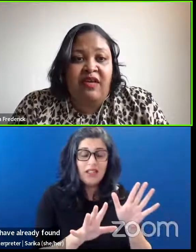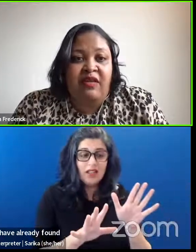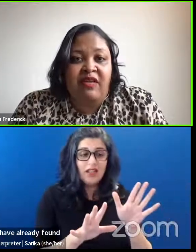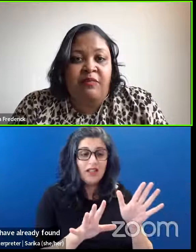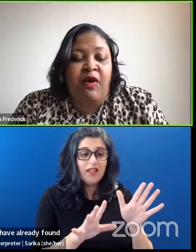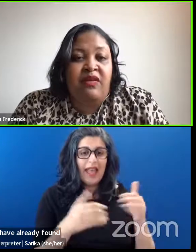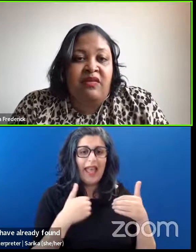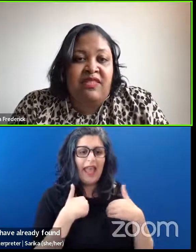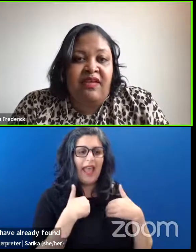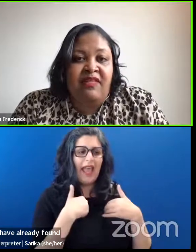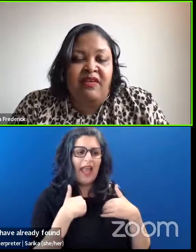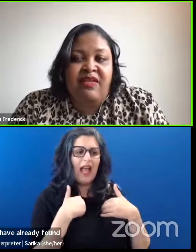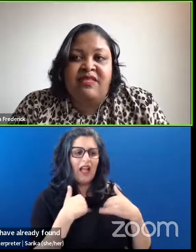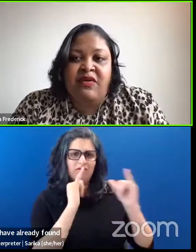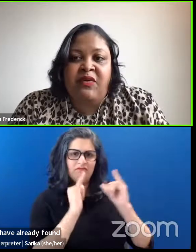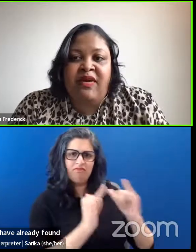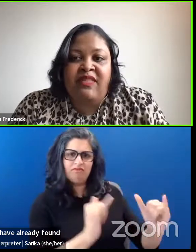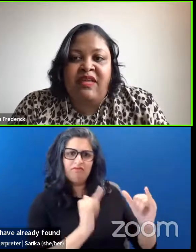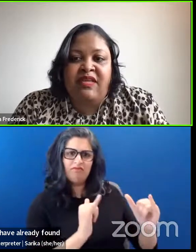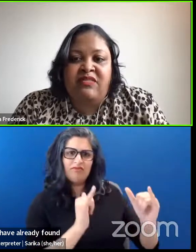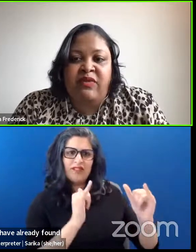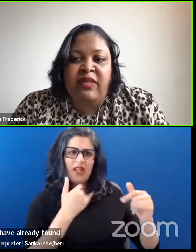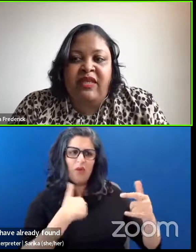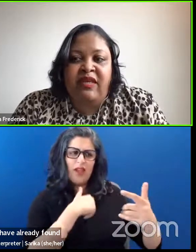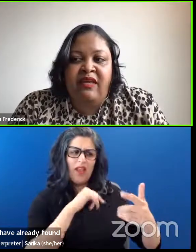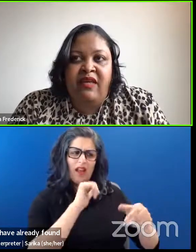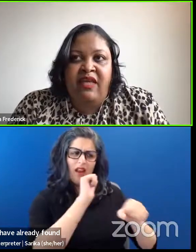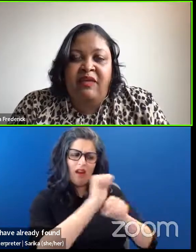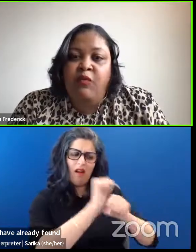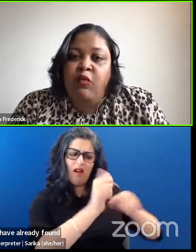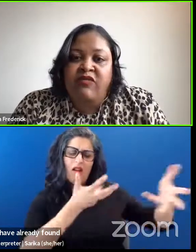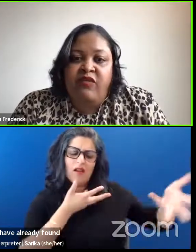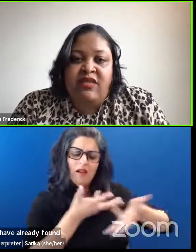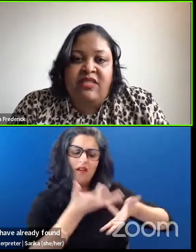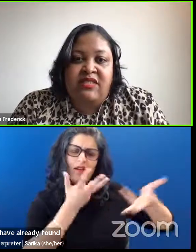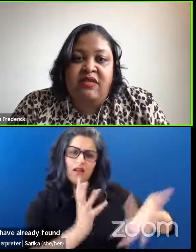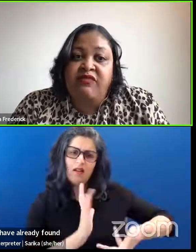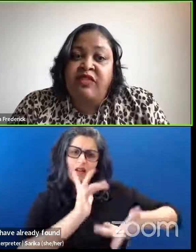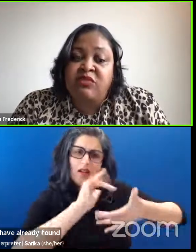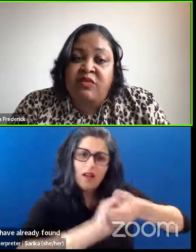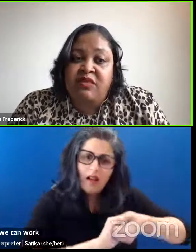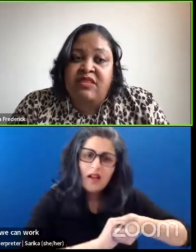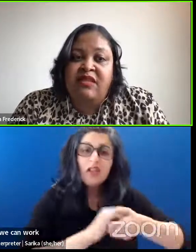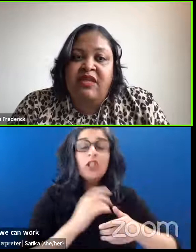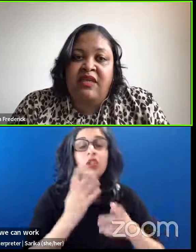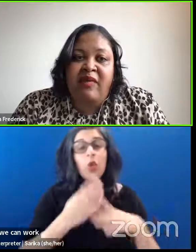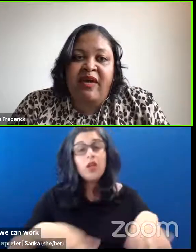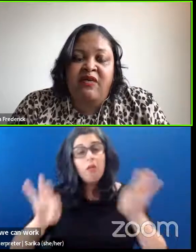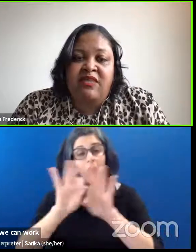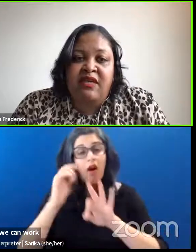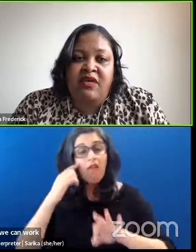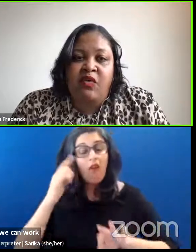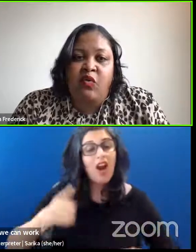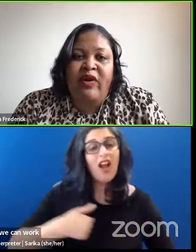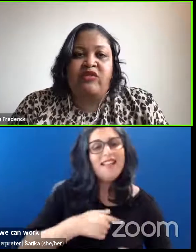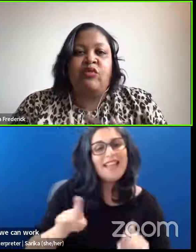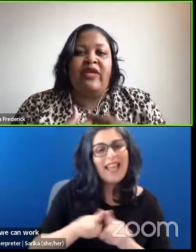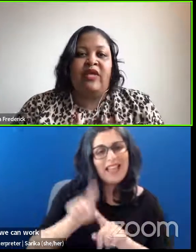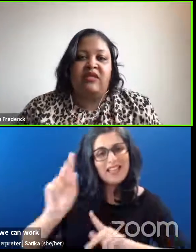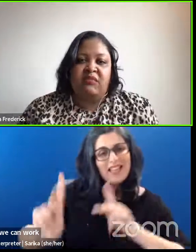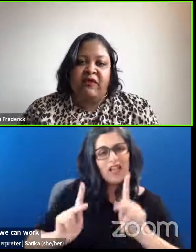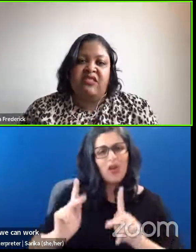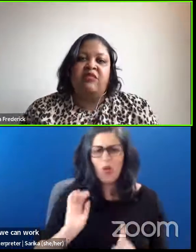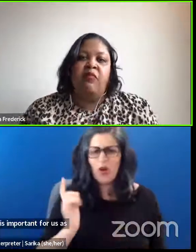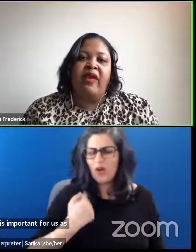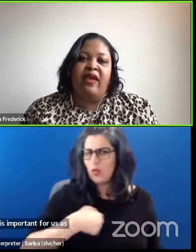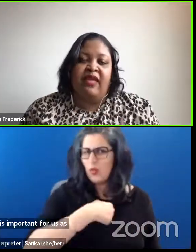and partner together. And so I think it's really important for us as individuals to think about where do